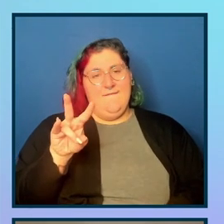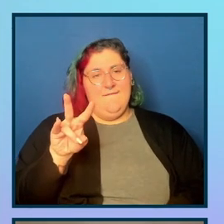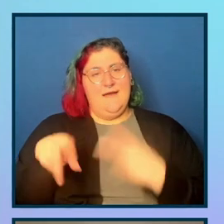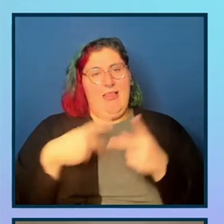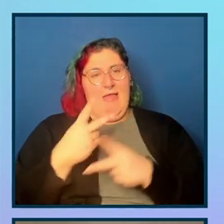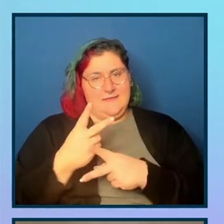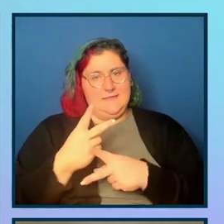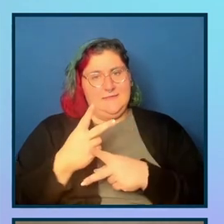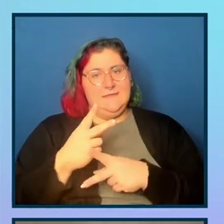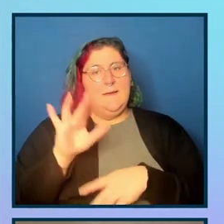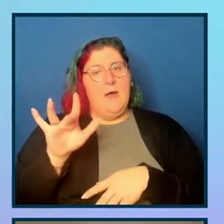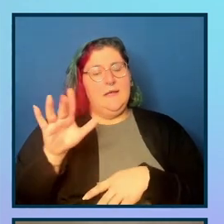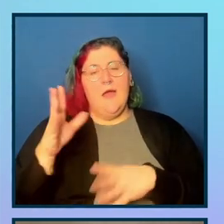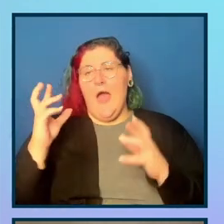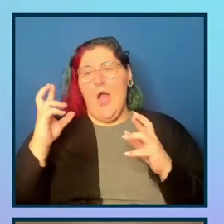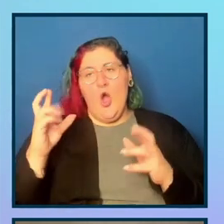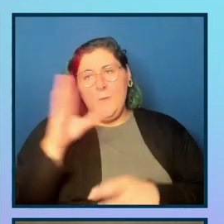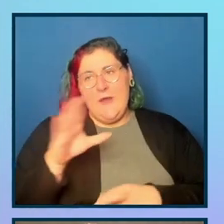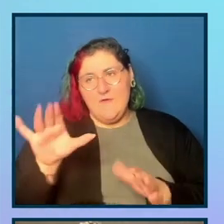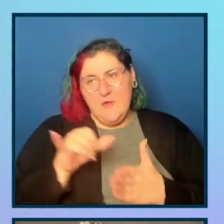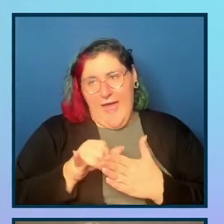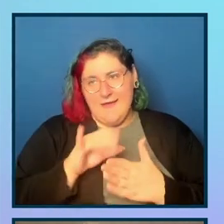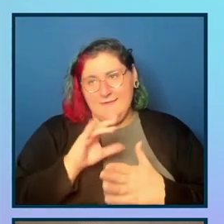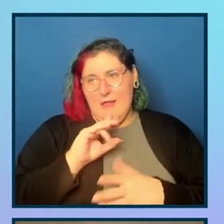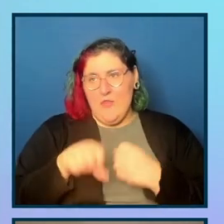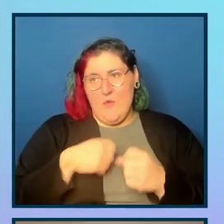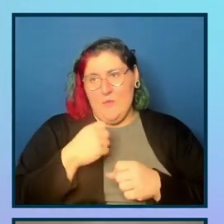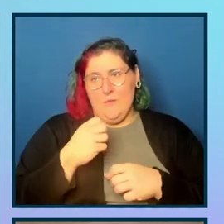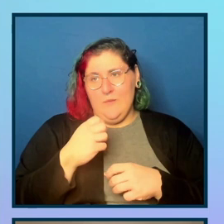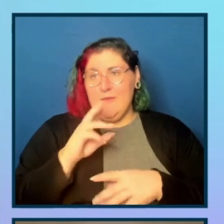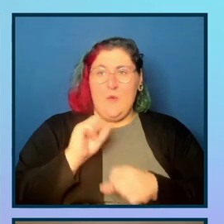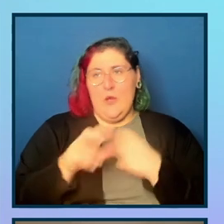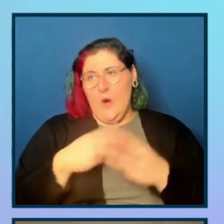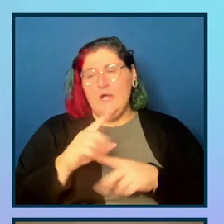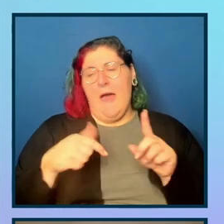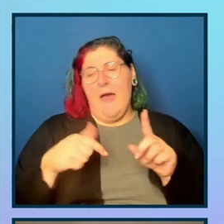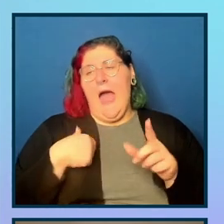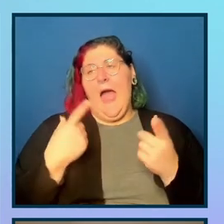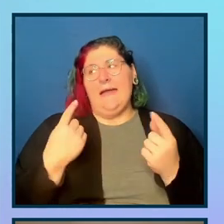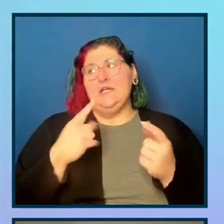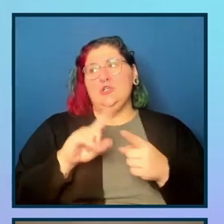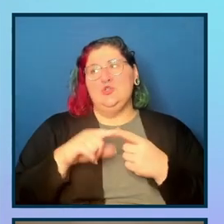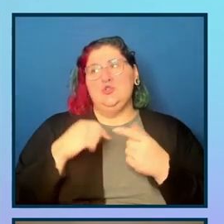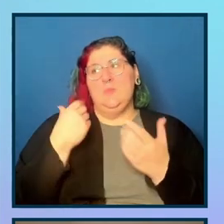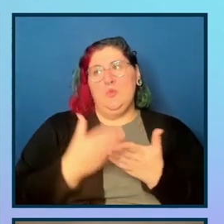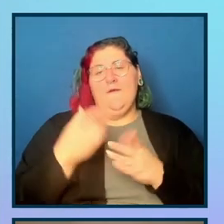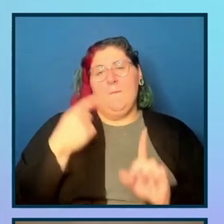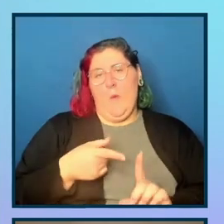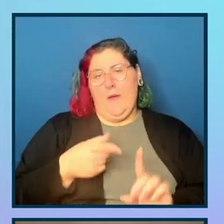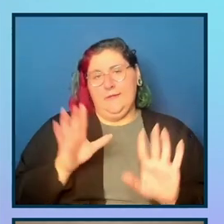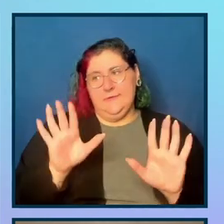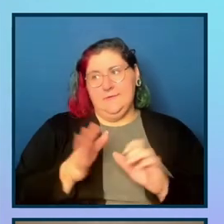this in, in the real world, but, um, I did it to, to prove a point. So, um, just like that, all I had to do was, was identify one